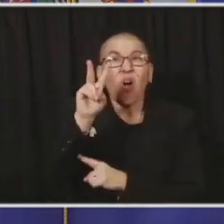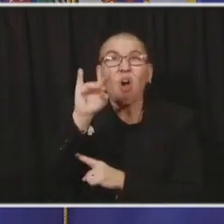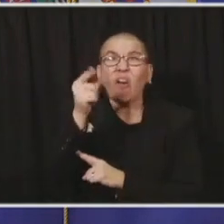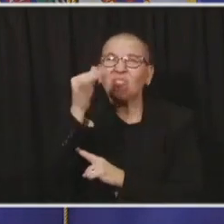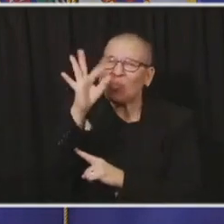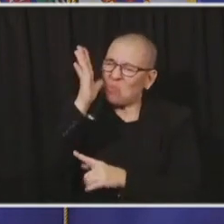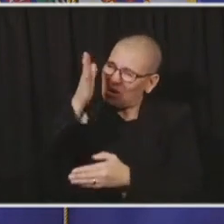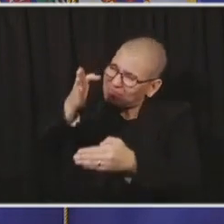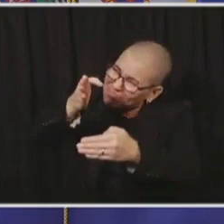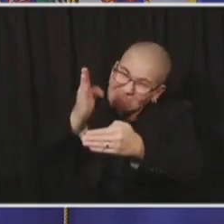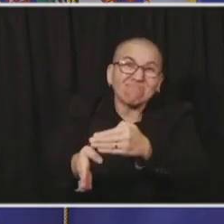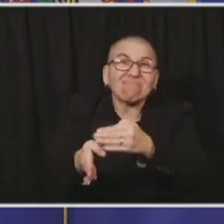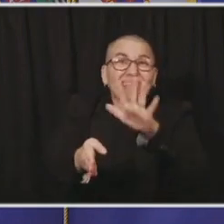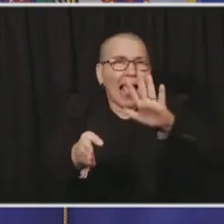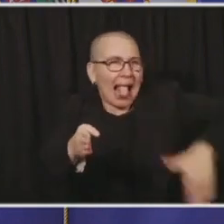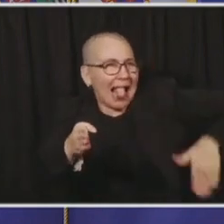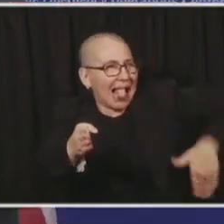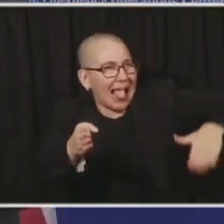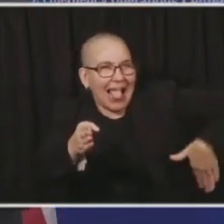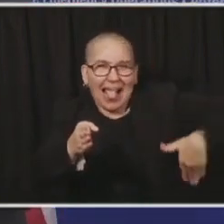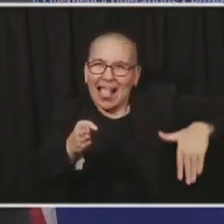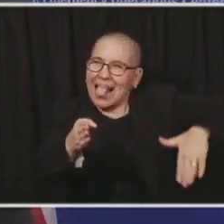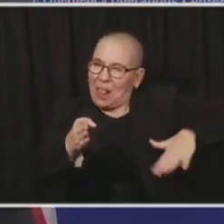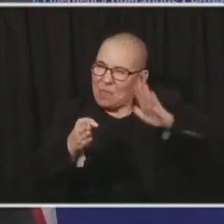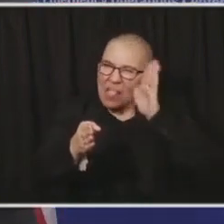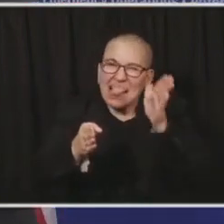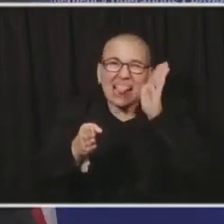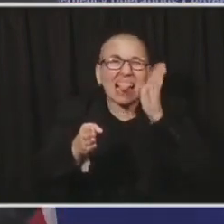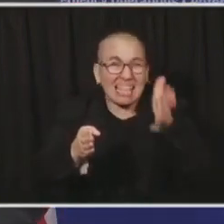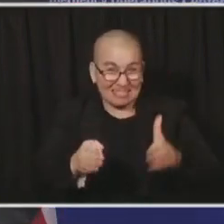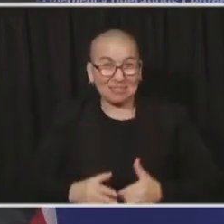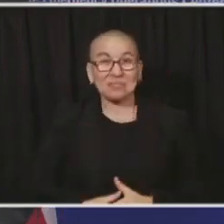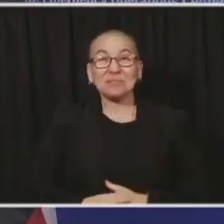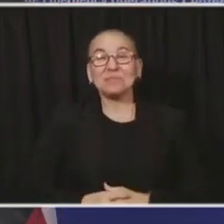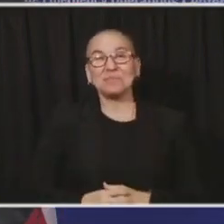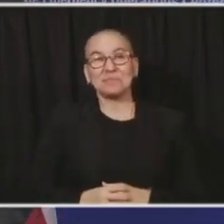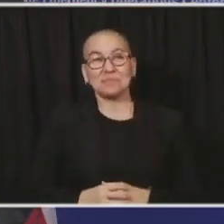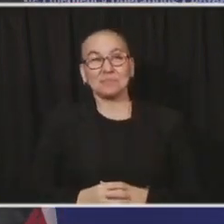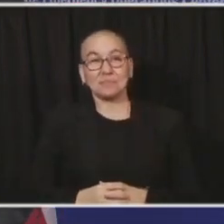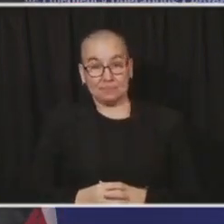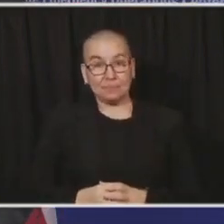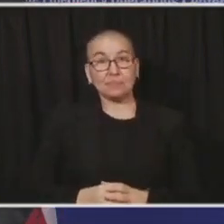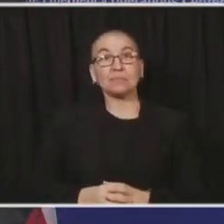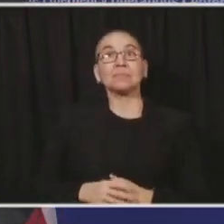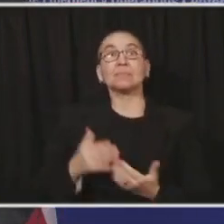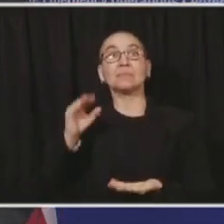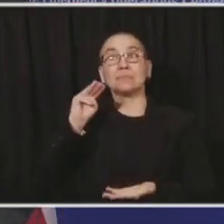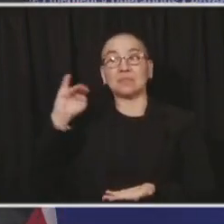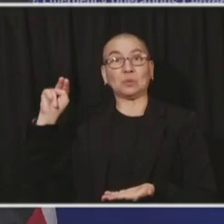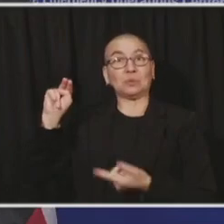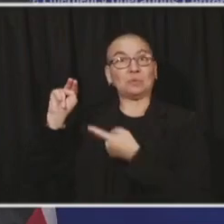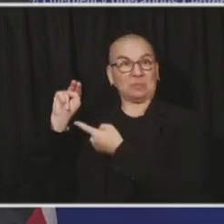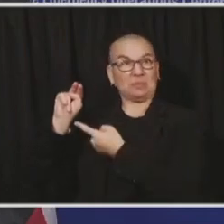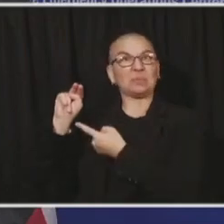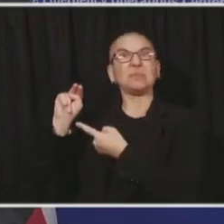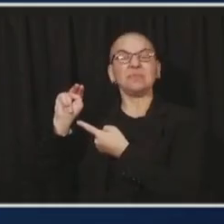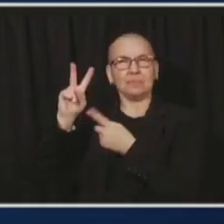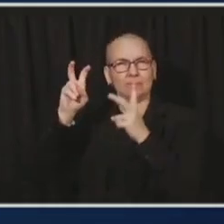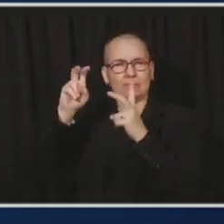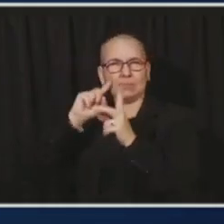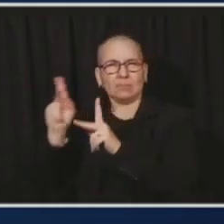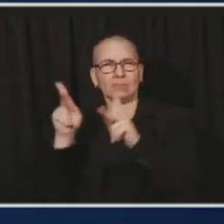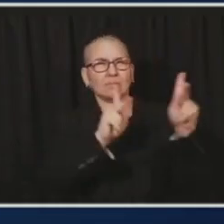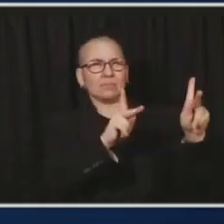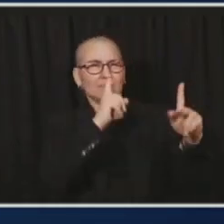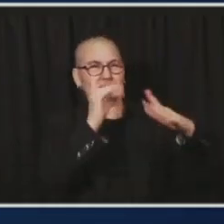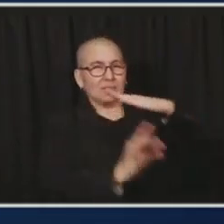of things we have to do, so I want to take a little bit of time, Minnesota. Again, sun's rising. Things are different. Things are changing, but